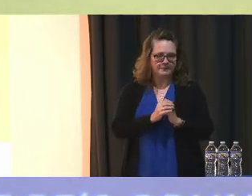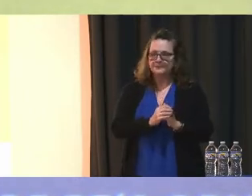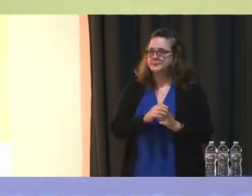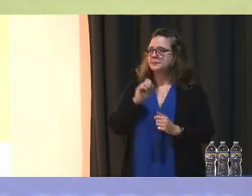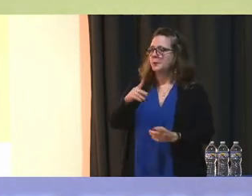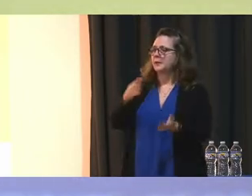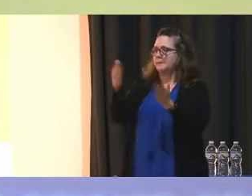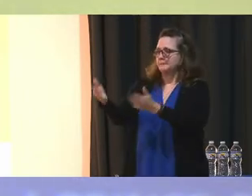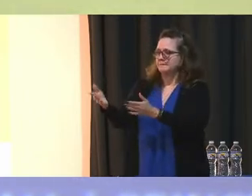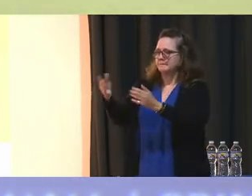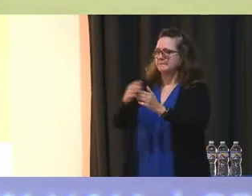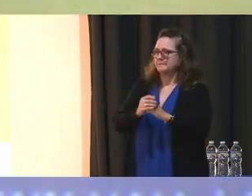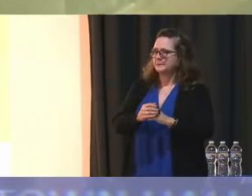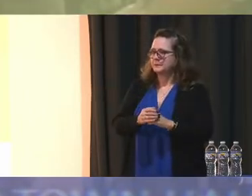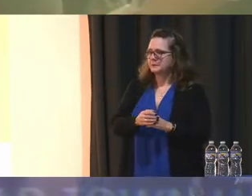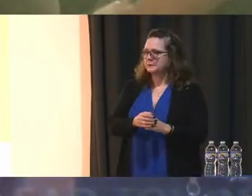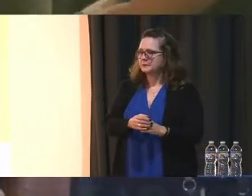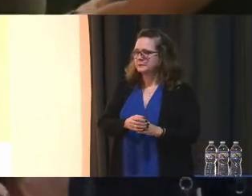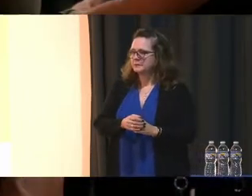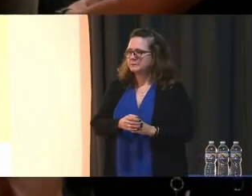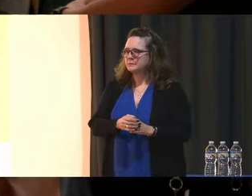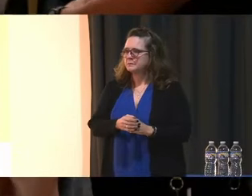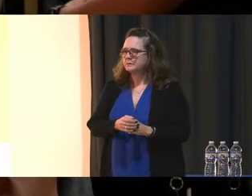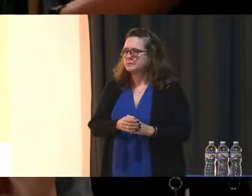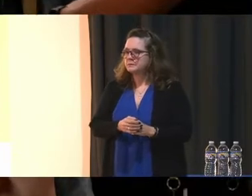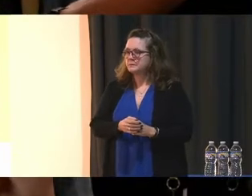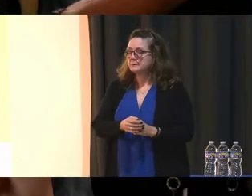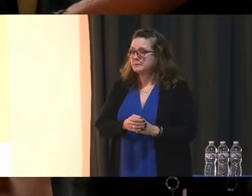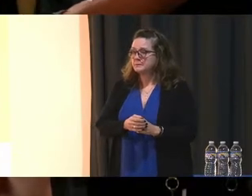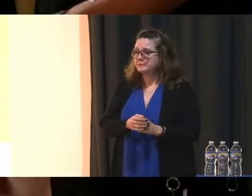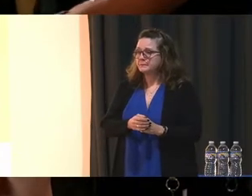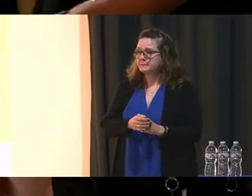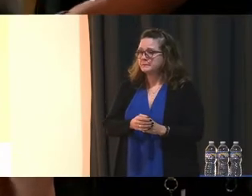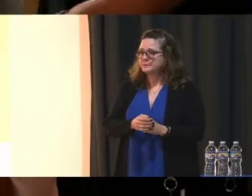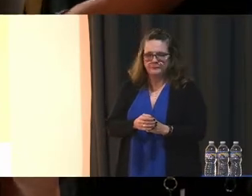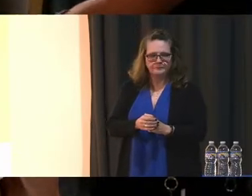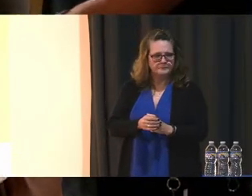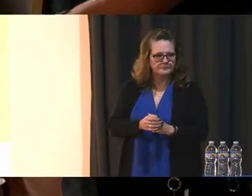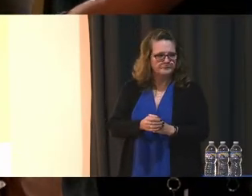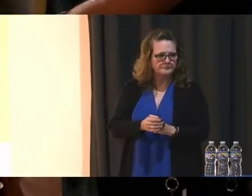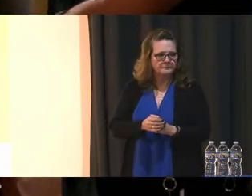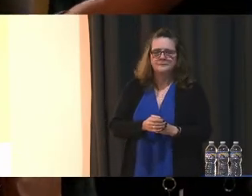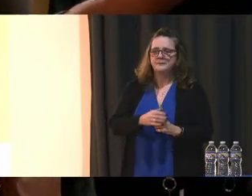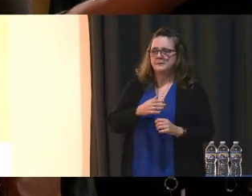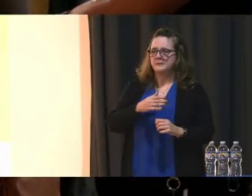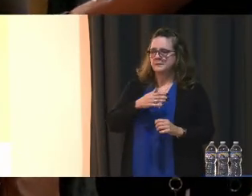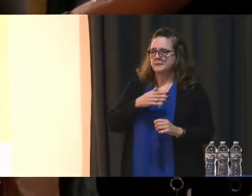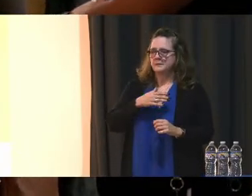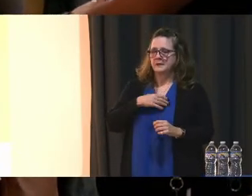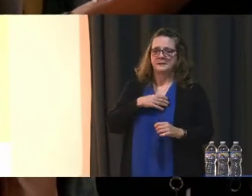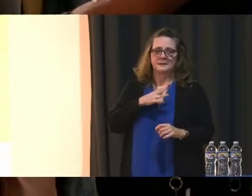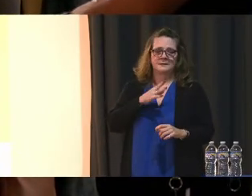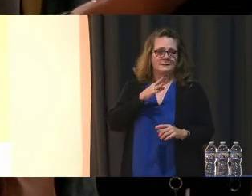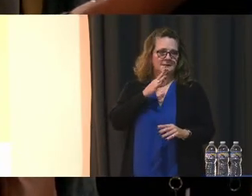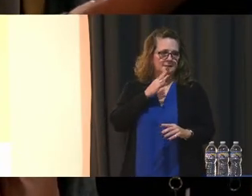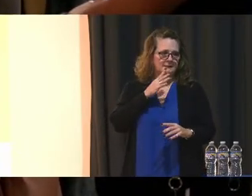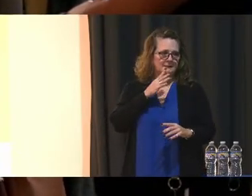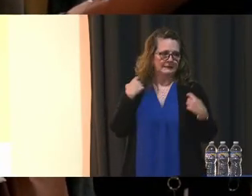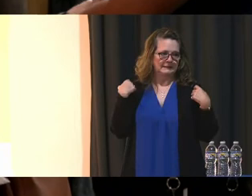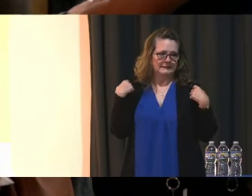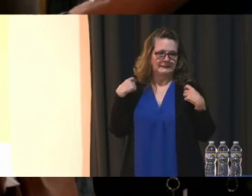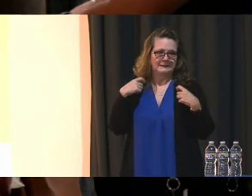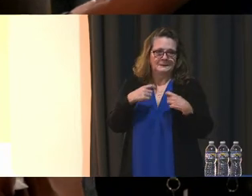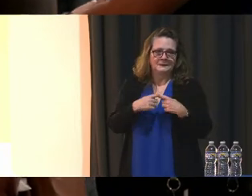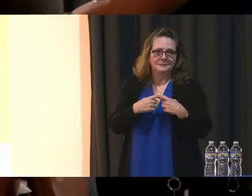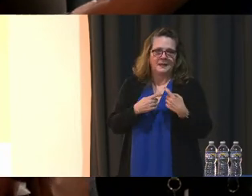Yes, ma'am. Good afternoon, maestro and family, it's a real pleasure to meet you.